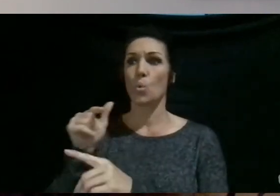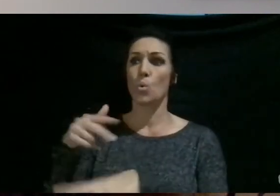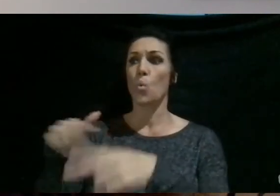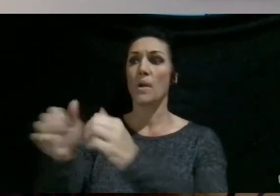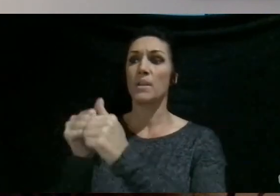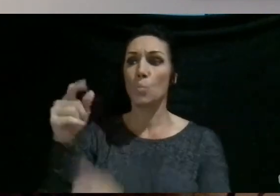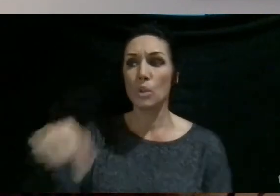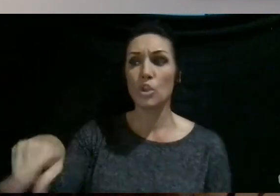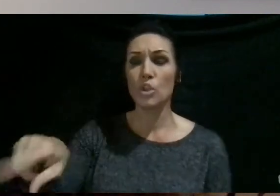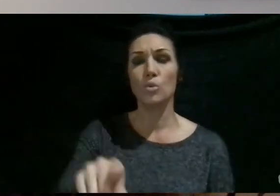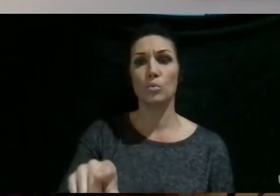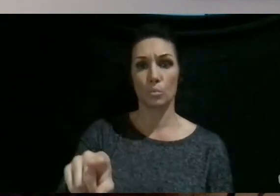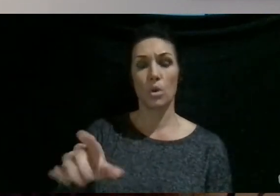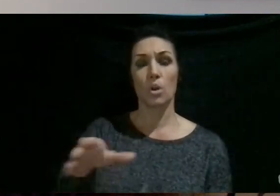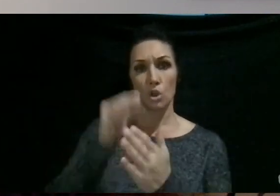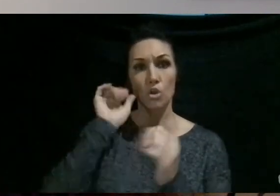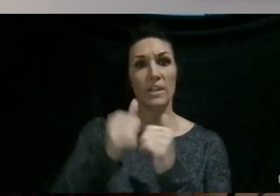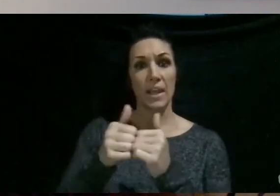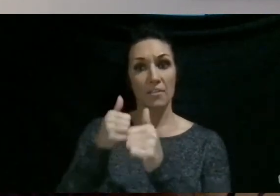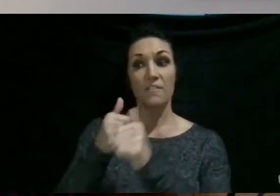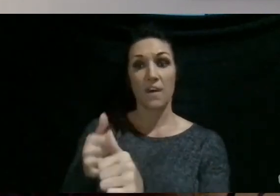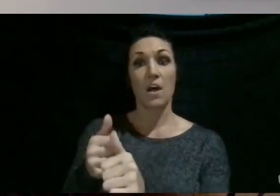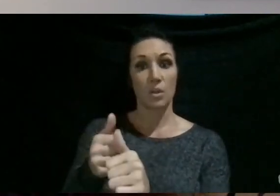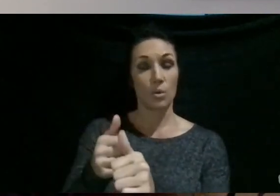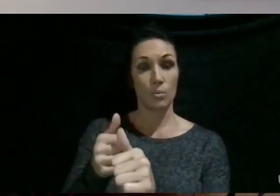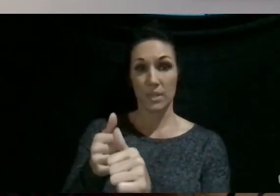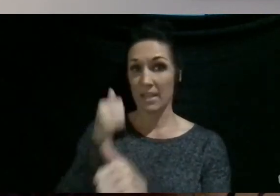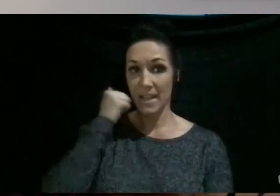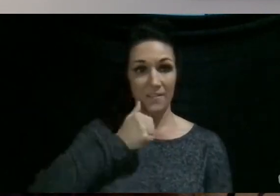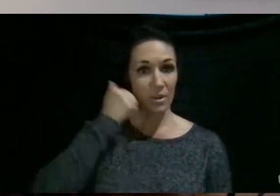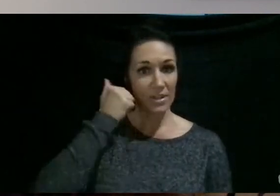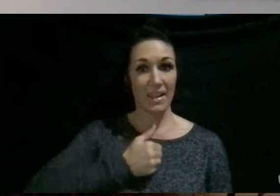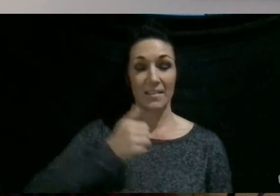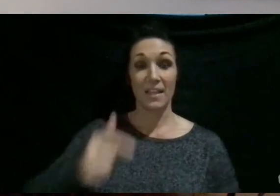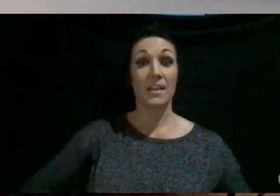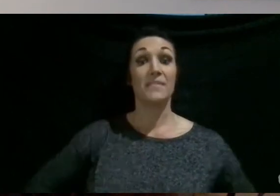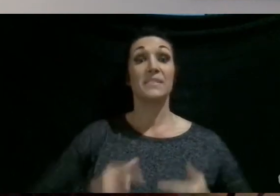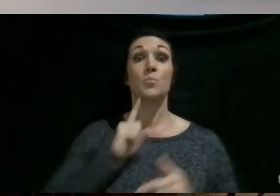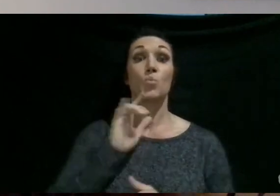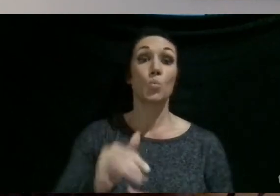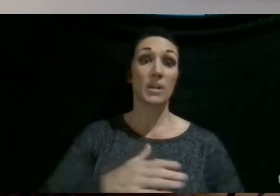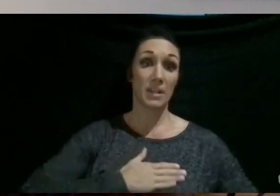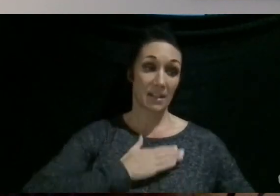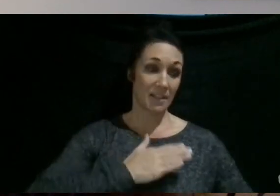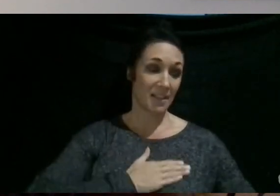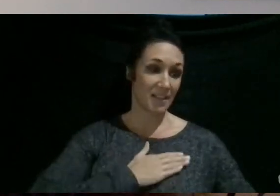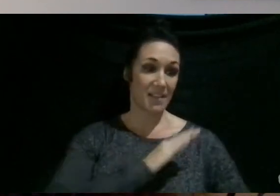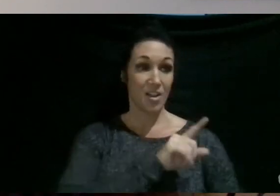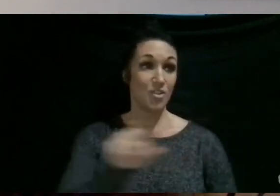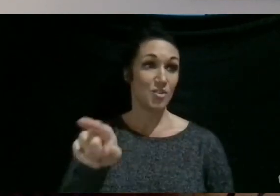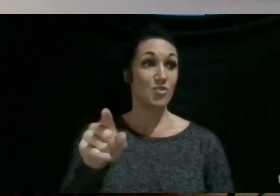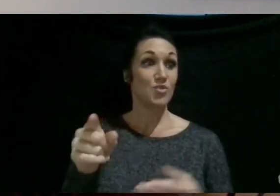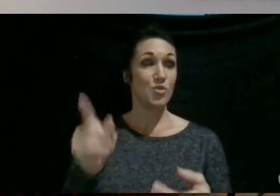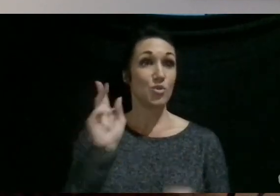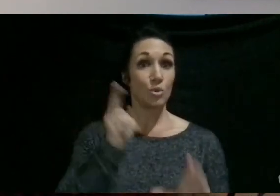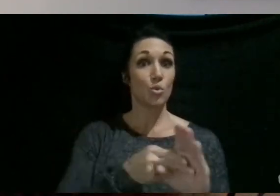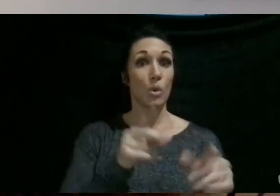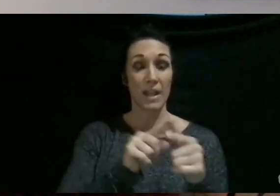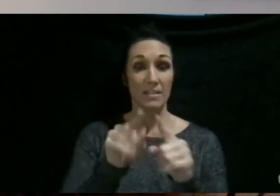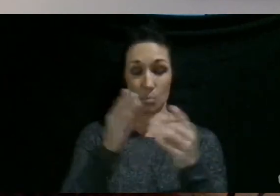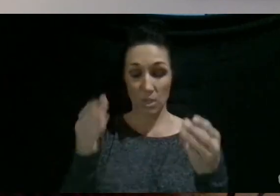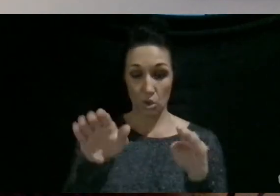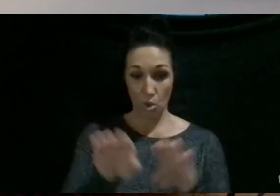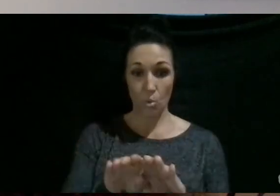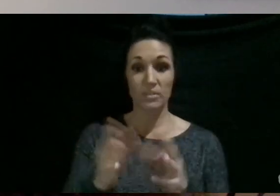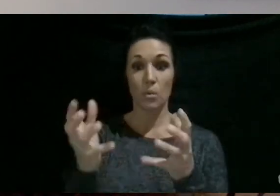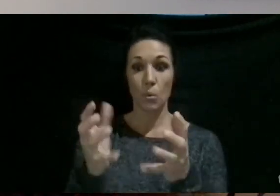learning how to follow Jesus and live this out in our everyday lives. Well, I'm so glad that you joined us. And as we close today, I would